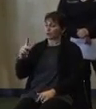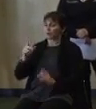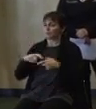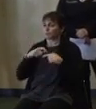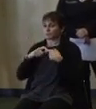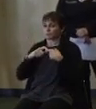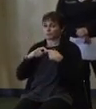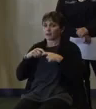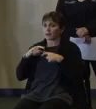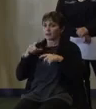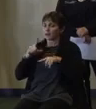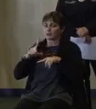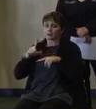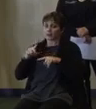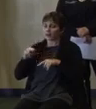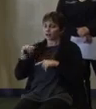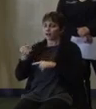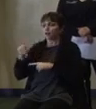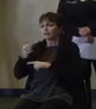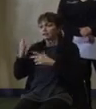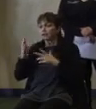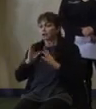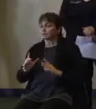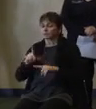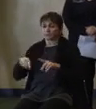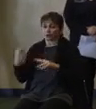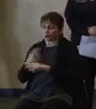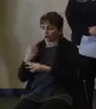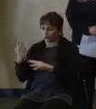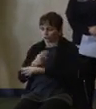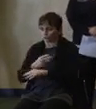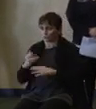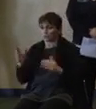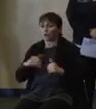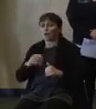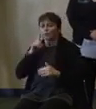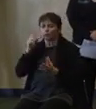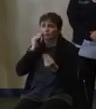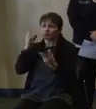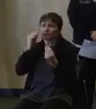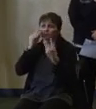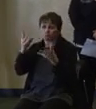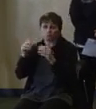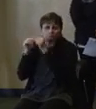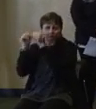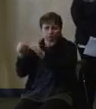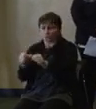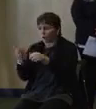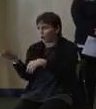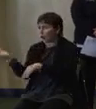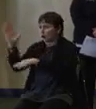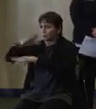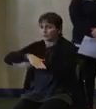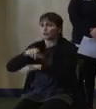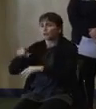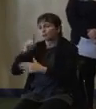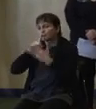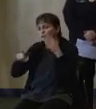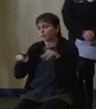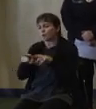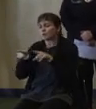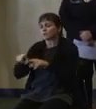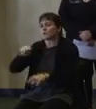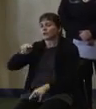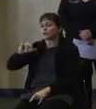Transit customers. NJ Transit will continue to provide updates throughout the day, and I encourage you to visit them at NJ